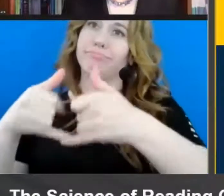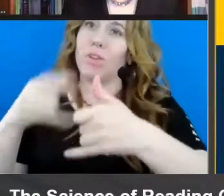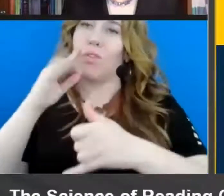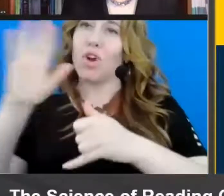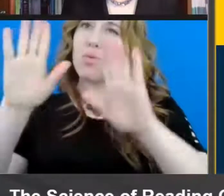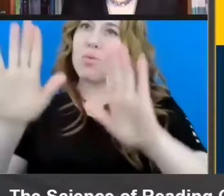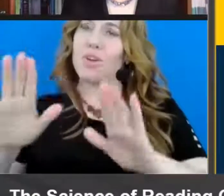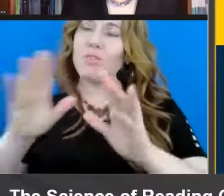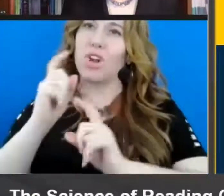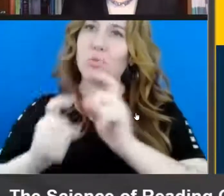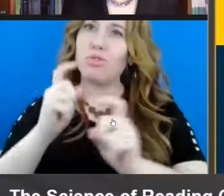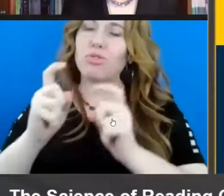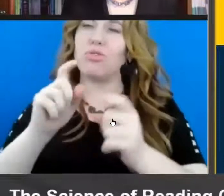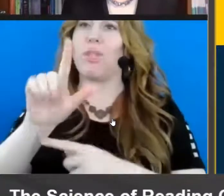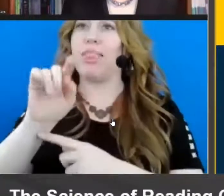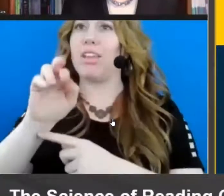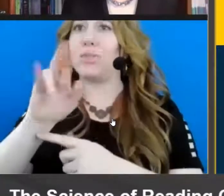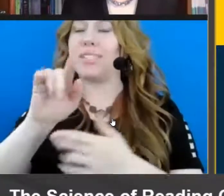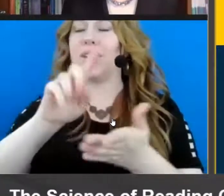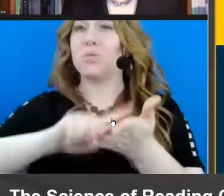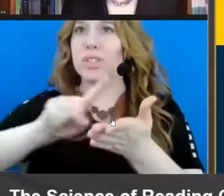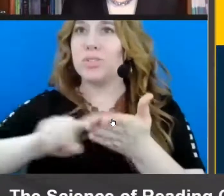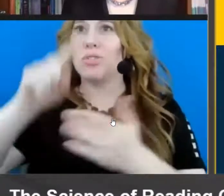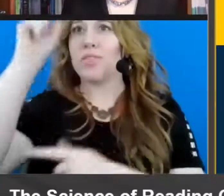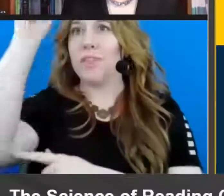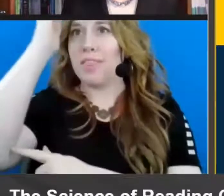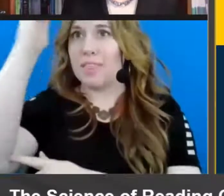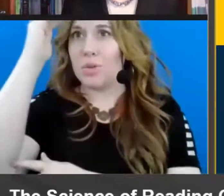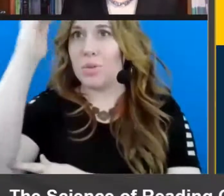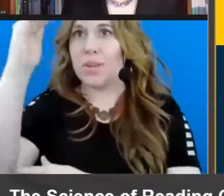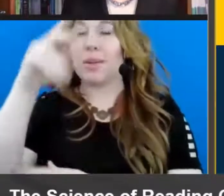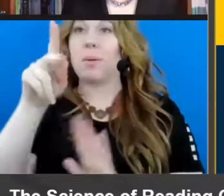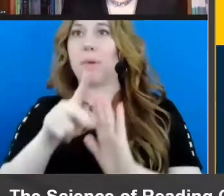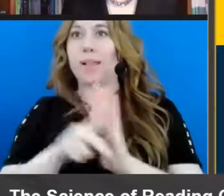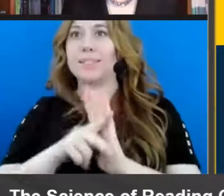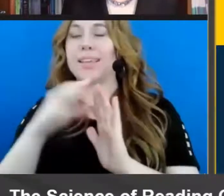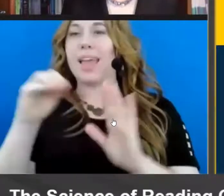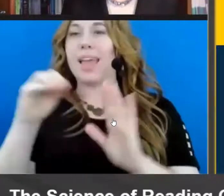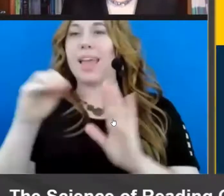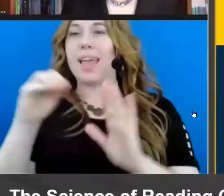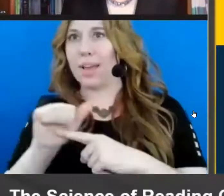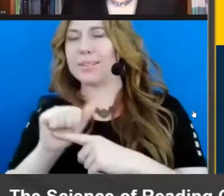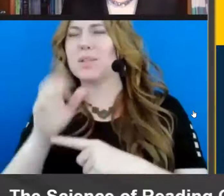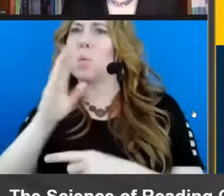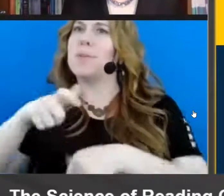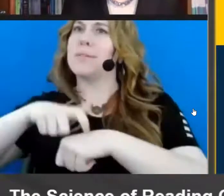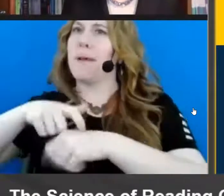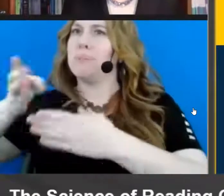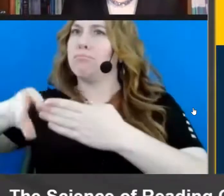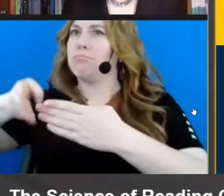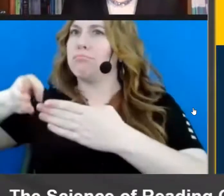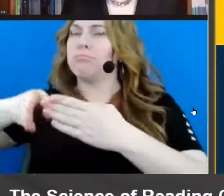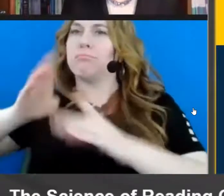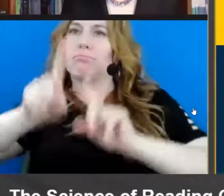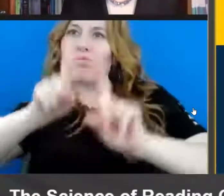theory, policy, and practice. There will be time for a Q&A at the end